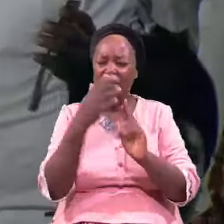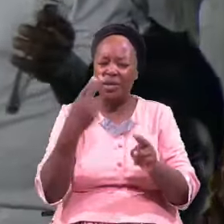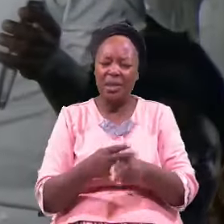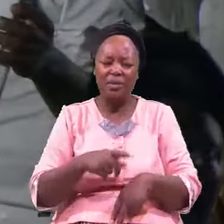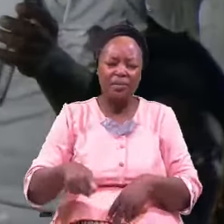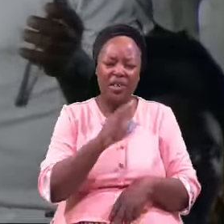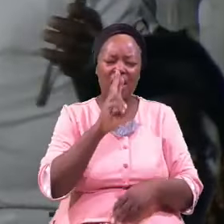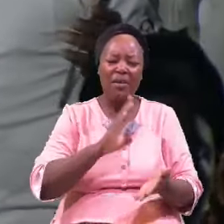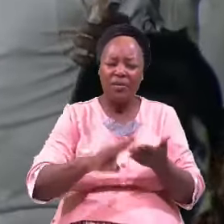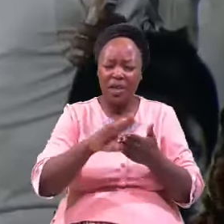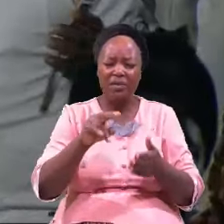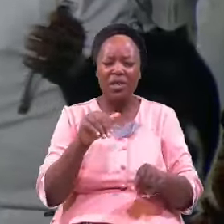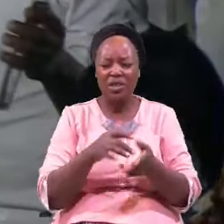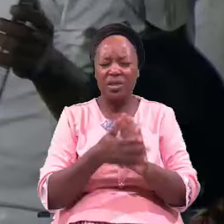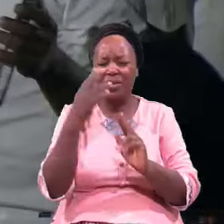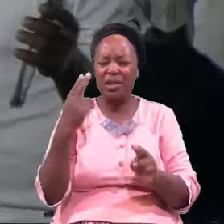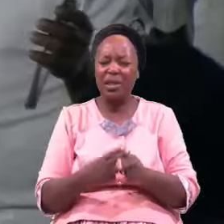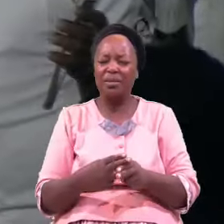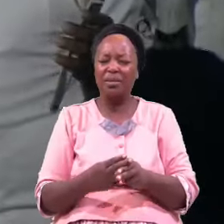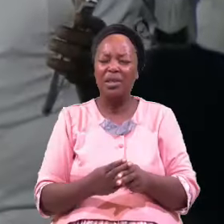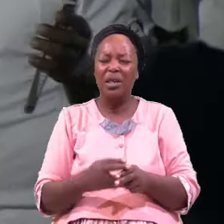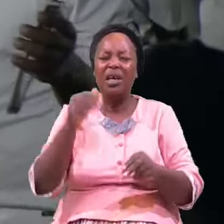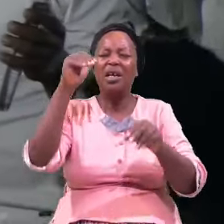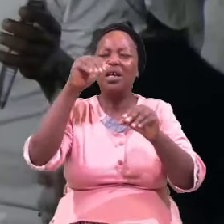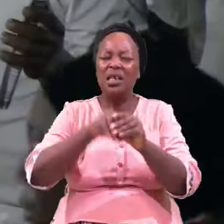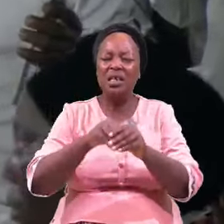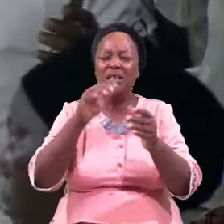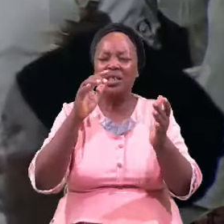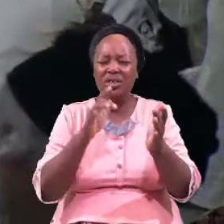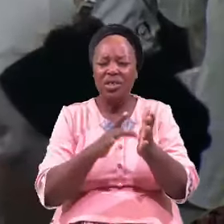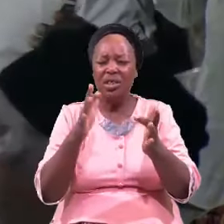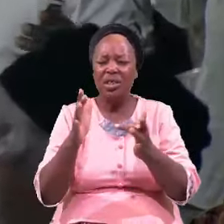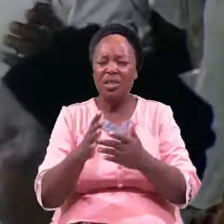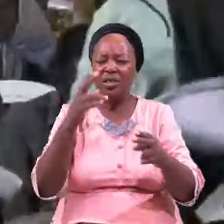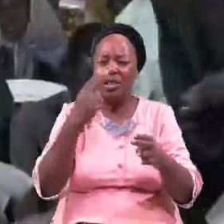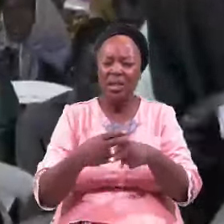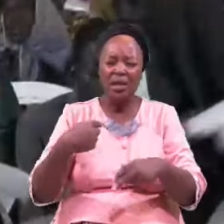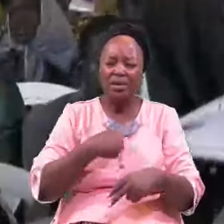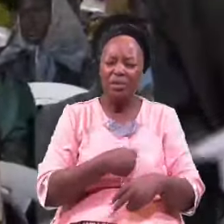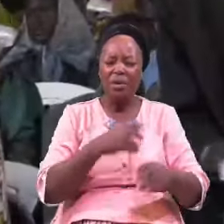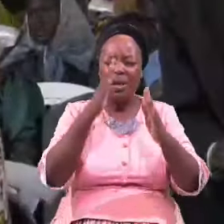Are For Given In Jesus Name We We Pray